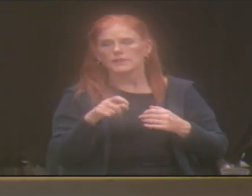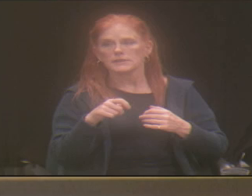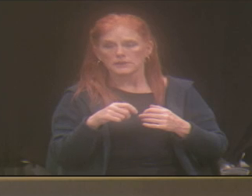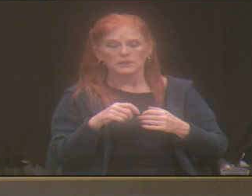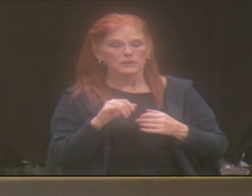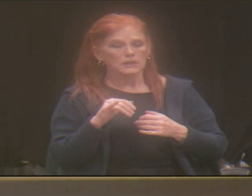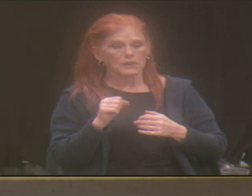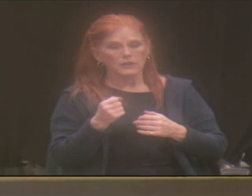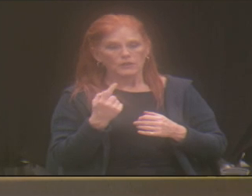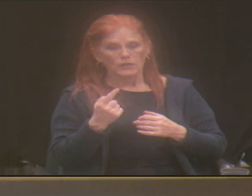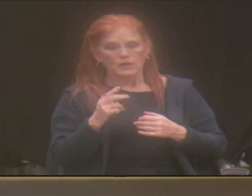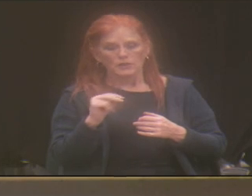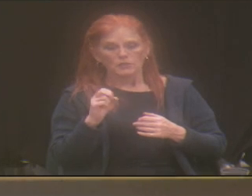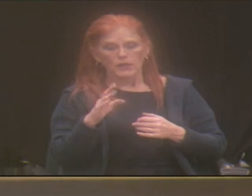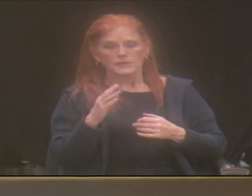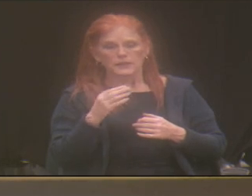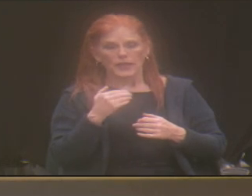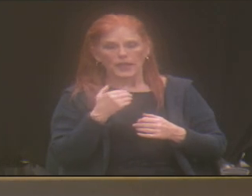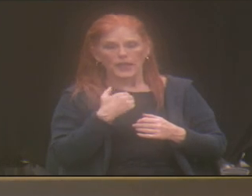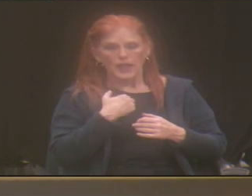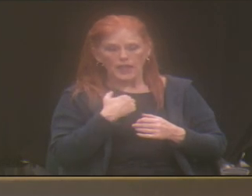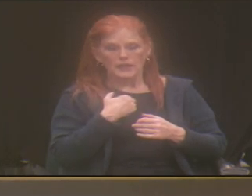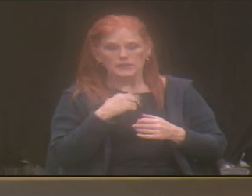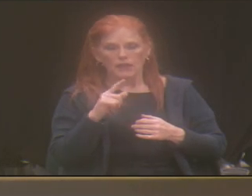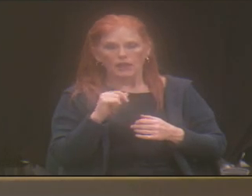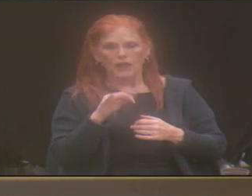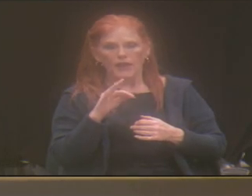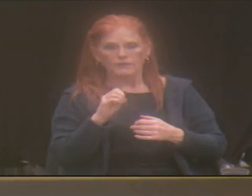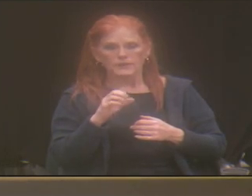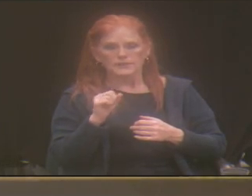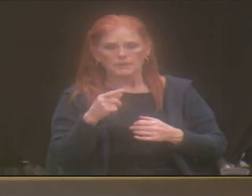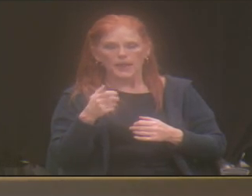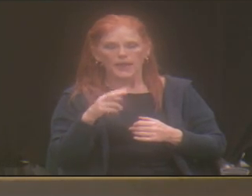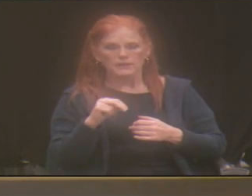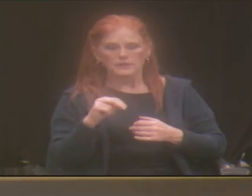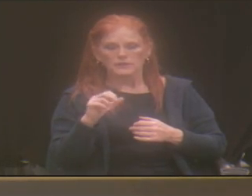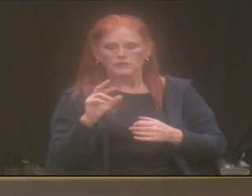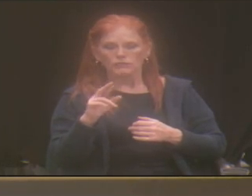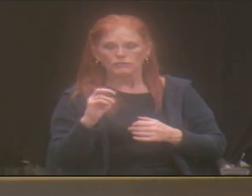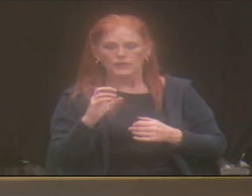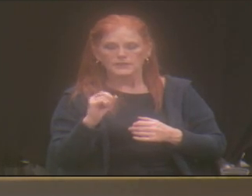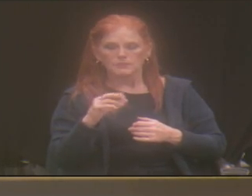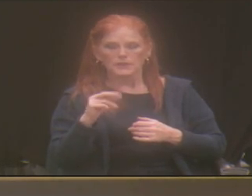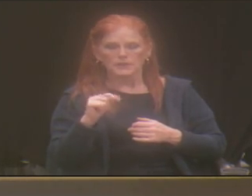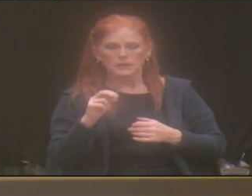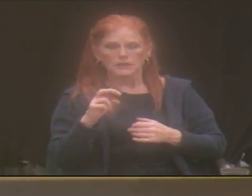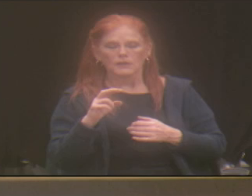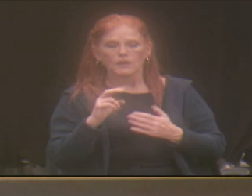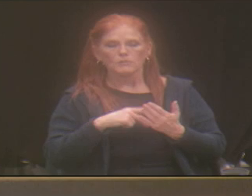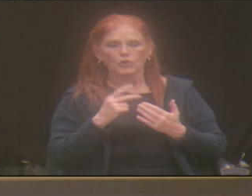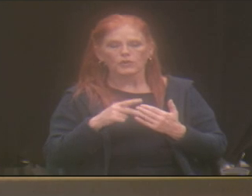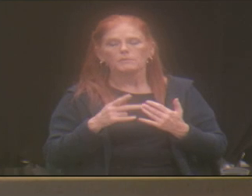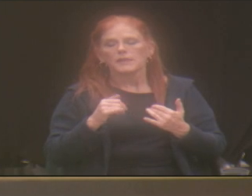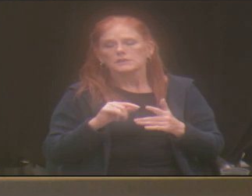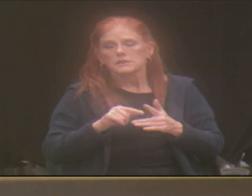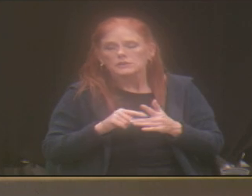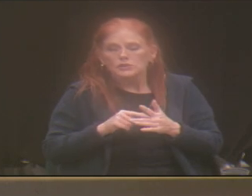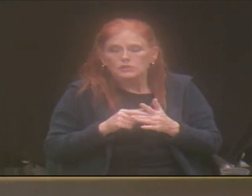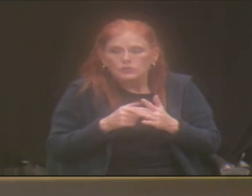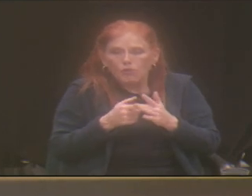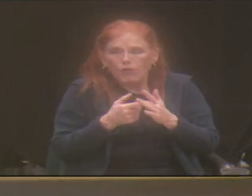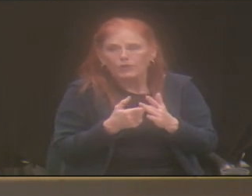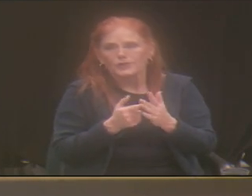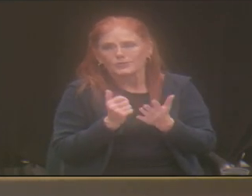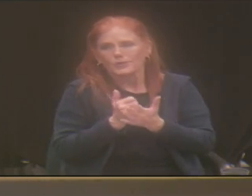And Nebraska does have a lifespan respite program that is starting to scratch the surface. But